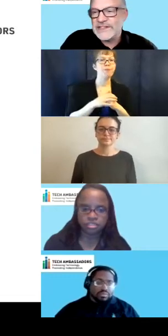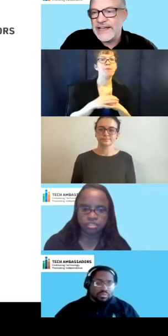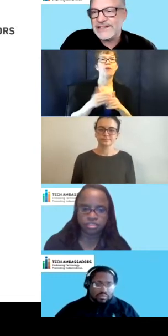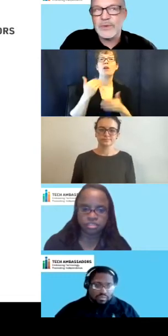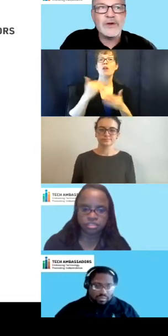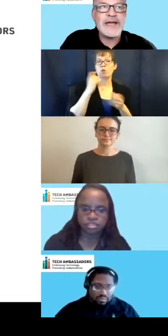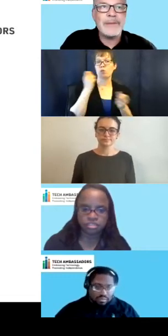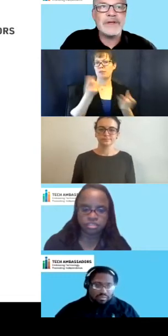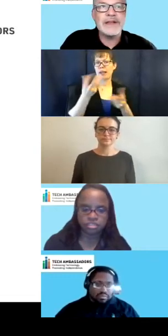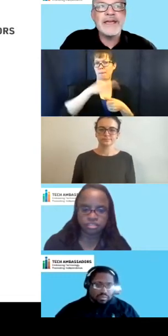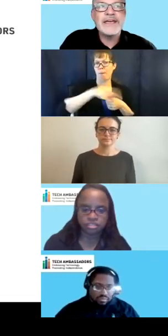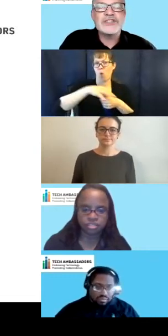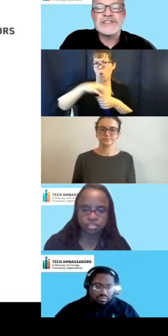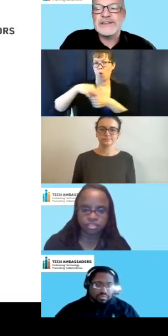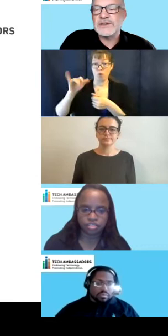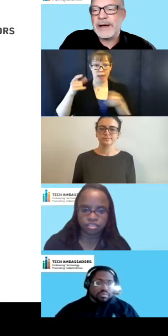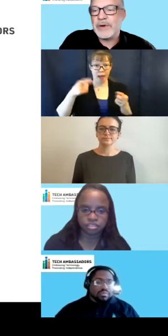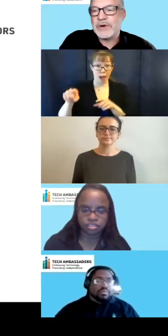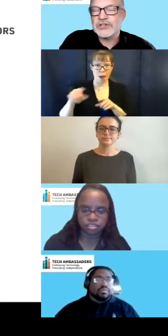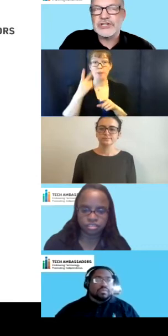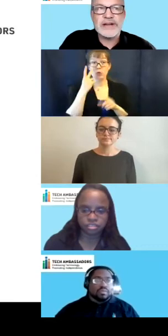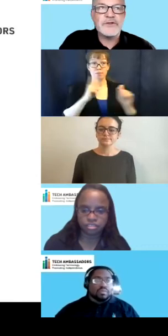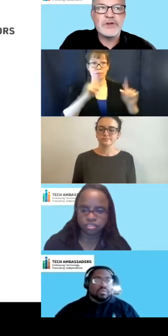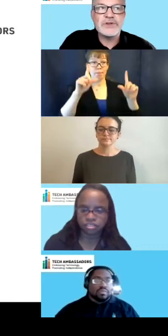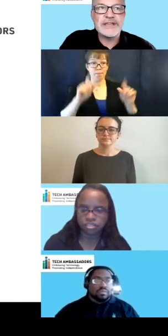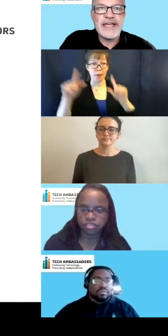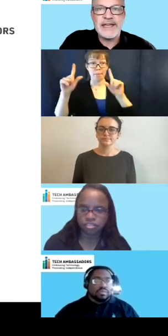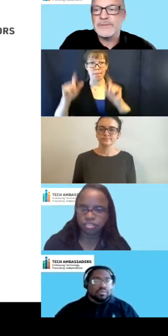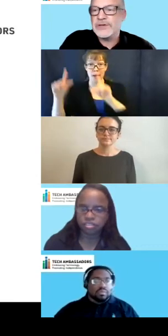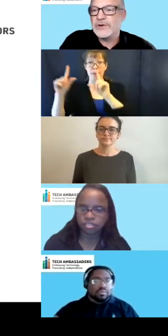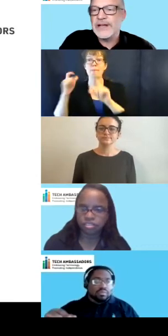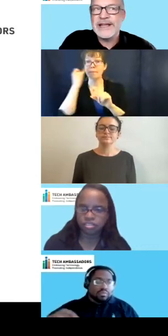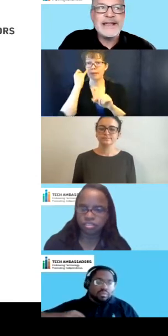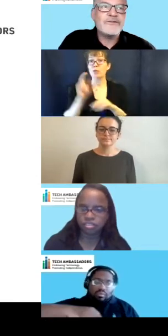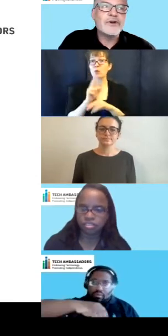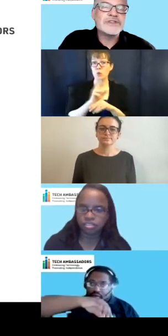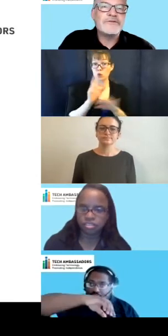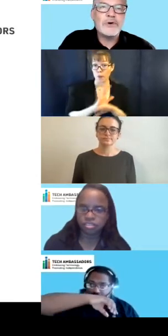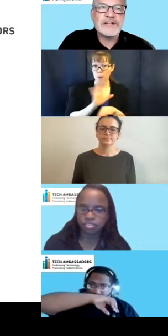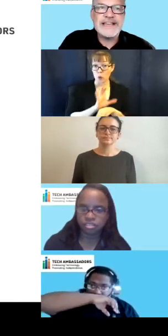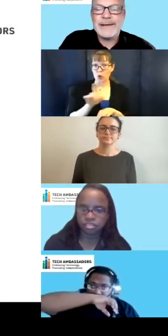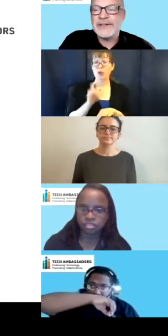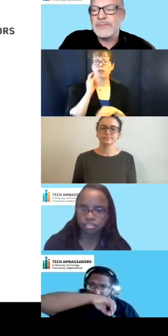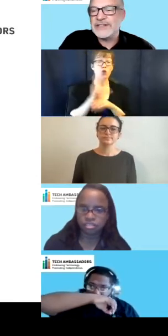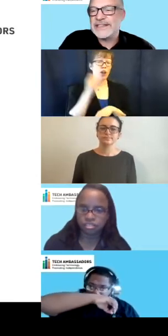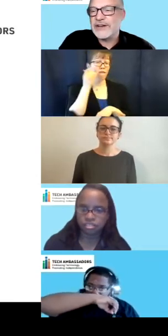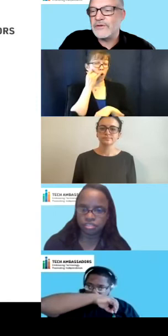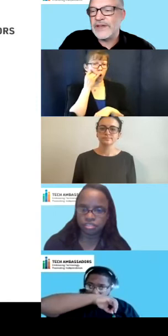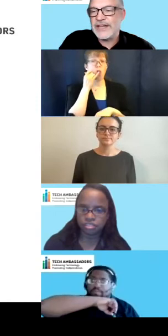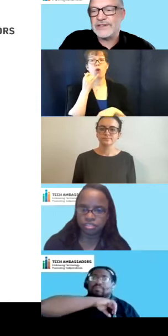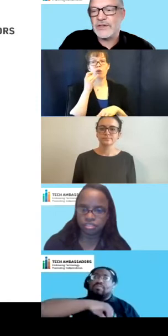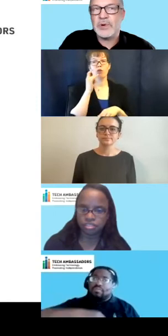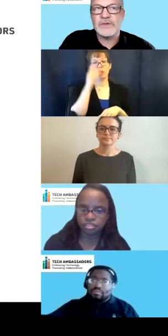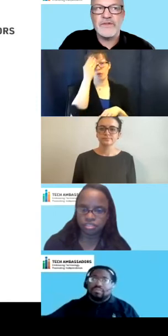polls today, so when those happen, you should see those pop up on your screen if you're using a computer. If you're using a phone or a tablet, you may just